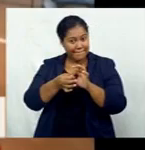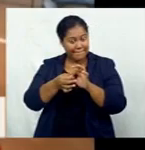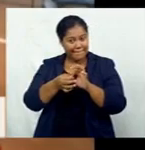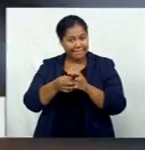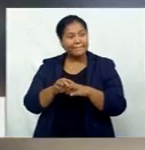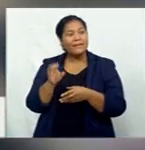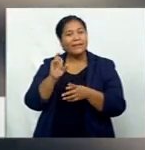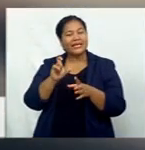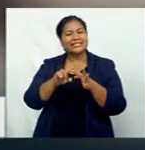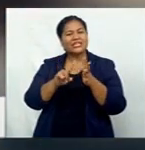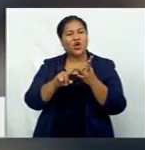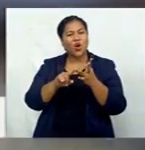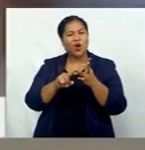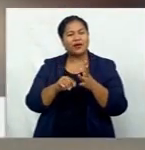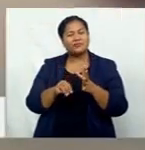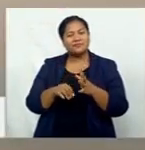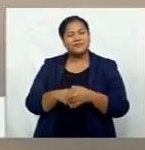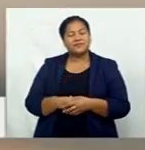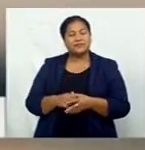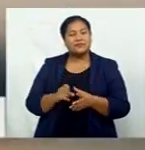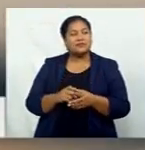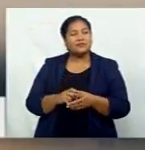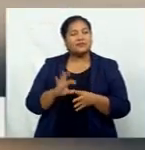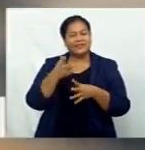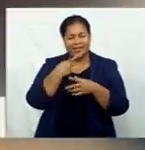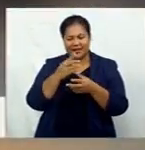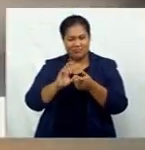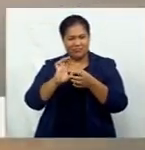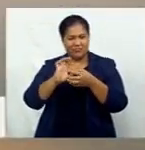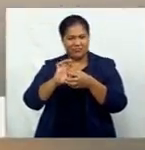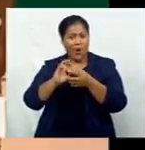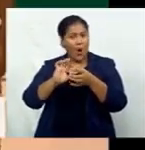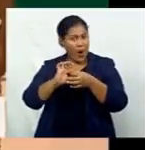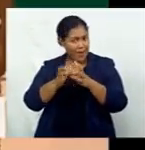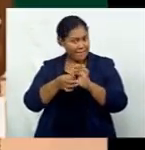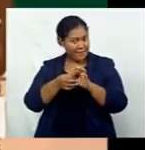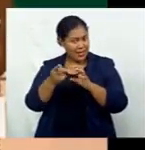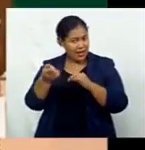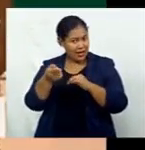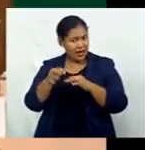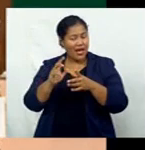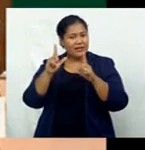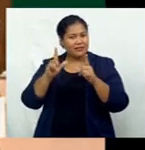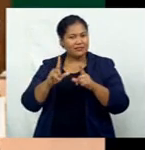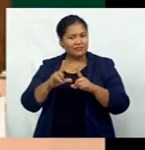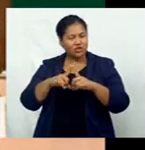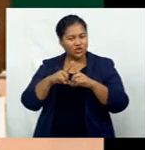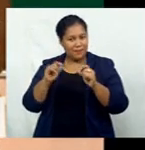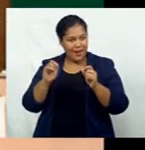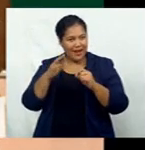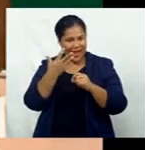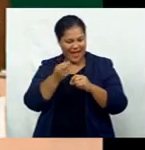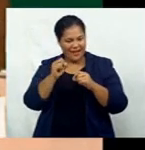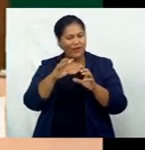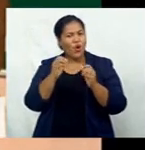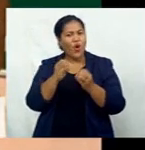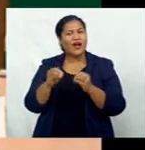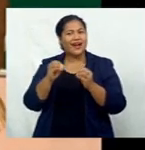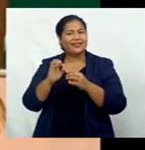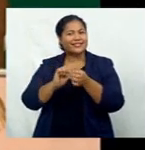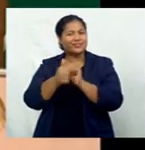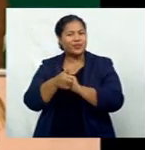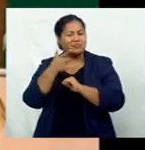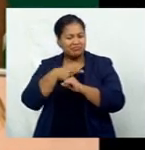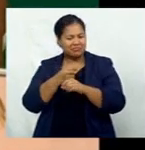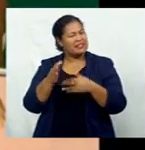Lorraine Ma says the Olympic Games in Japan has set the platform a standard on organizing a huge sporting event during the current